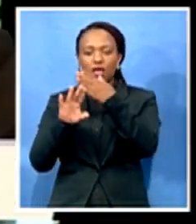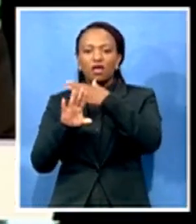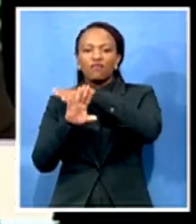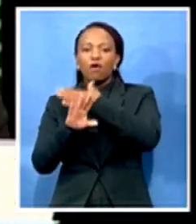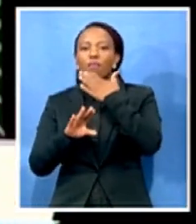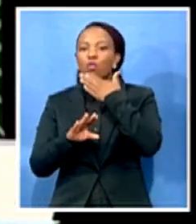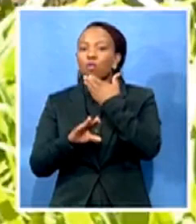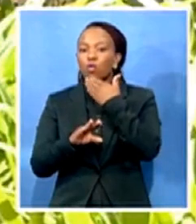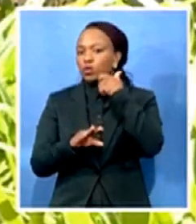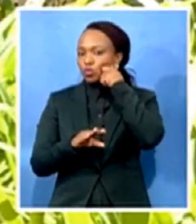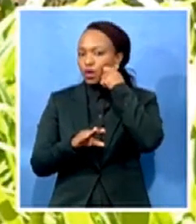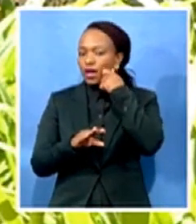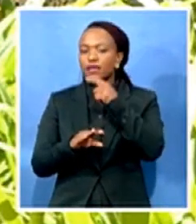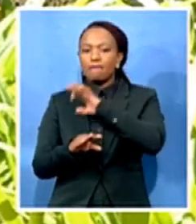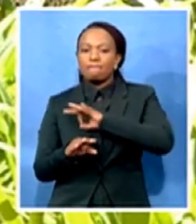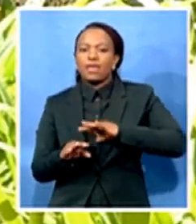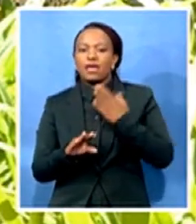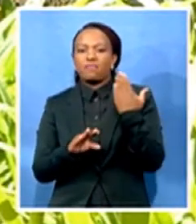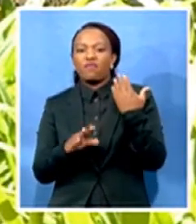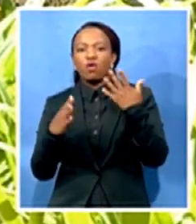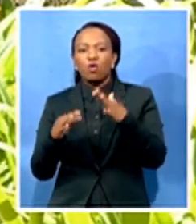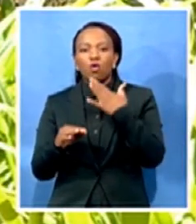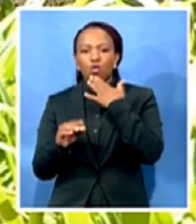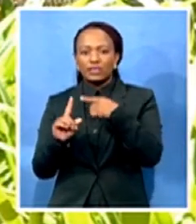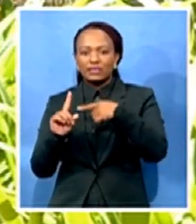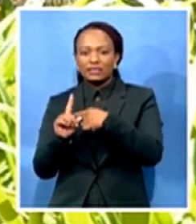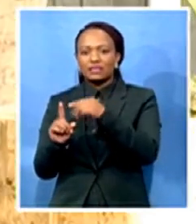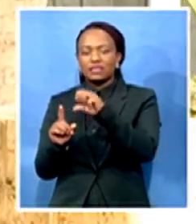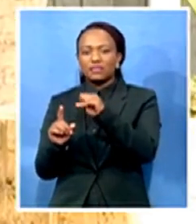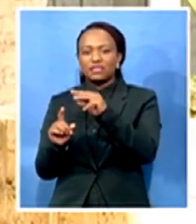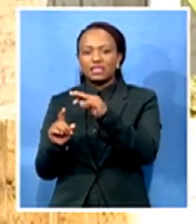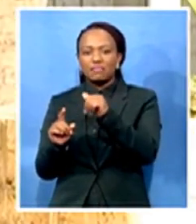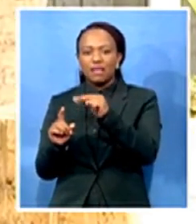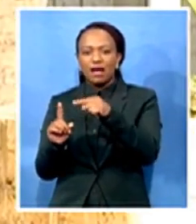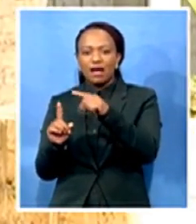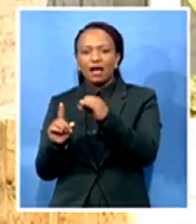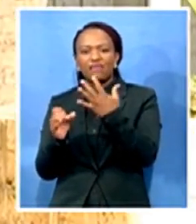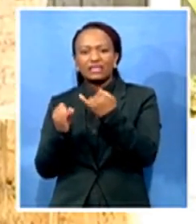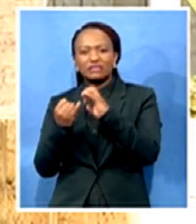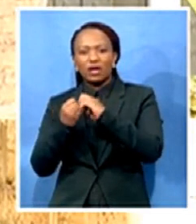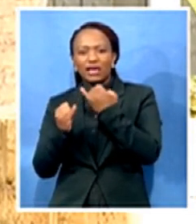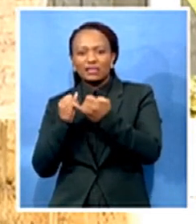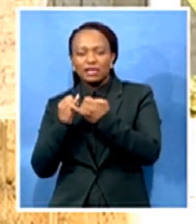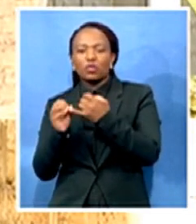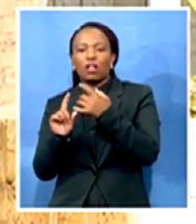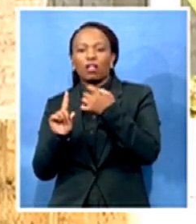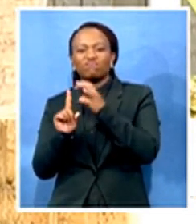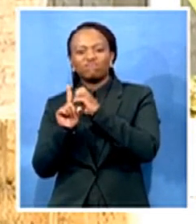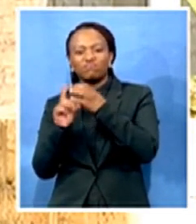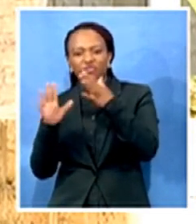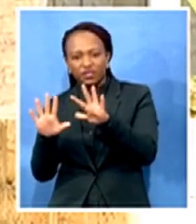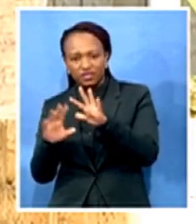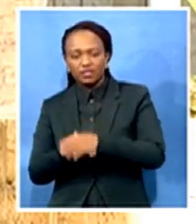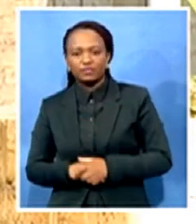of sexual assault. This allegedly happened back in 2014. I am wiser now.